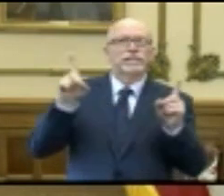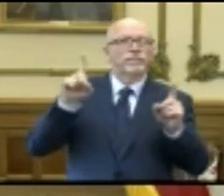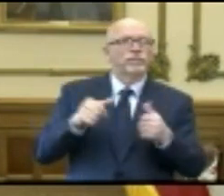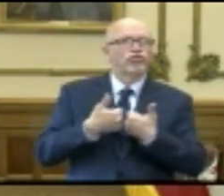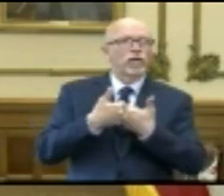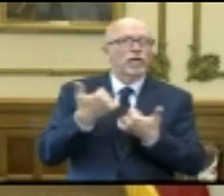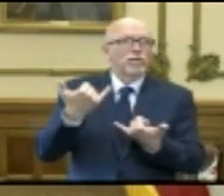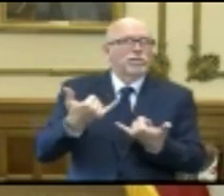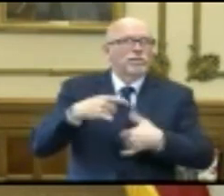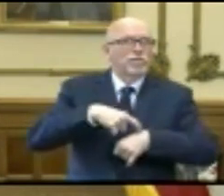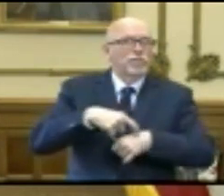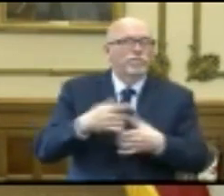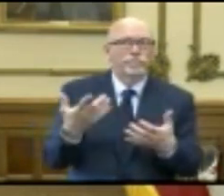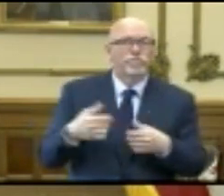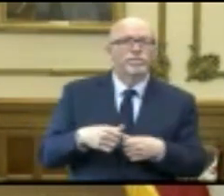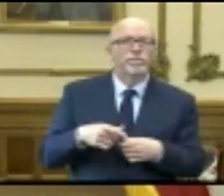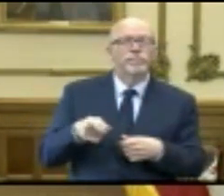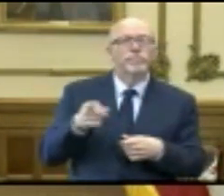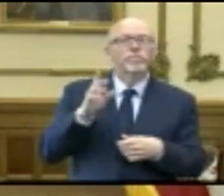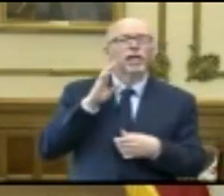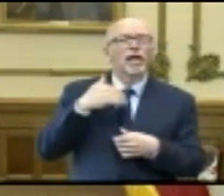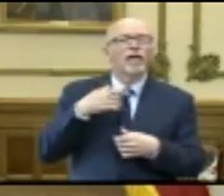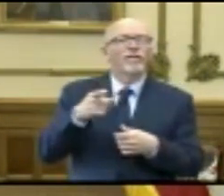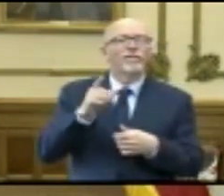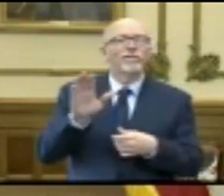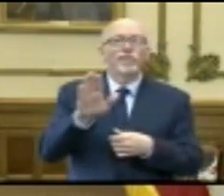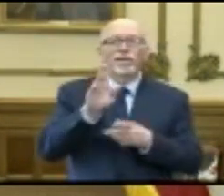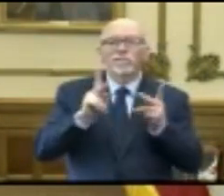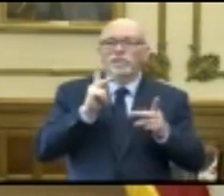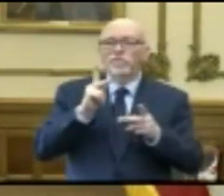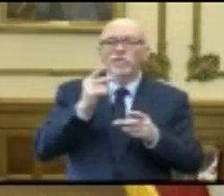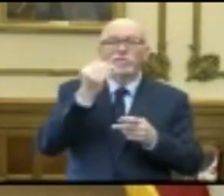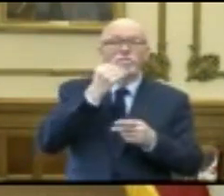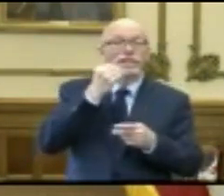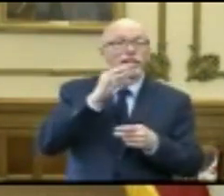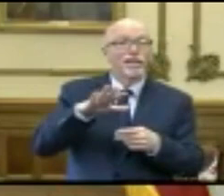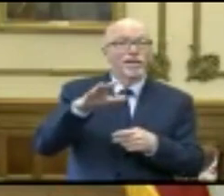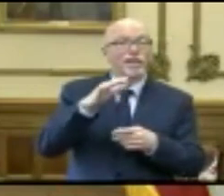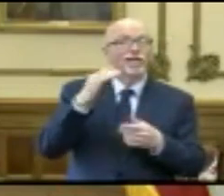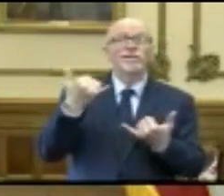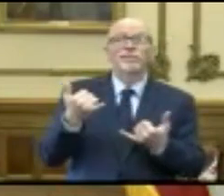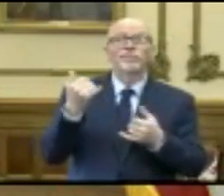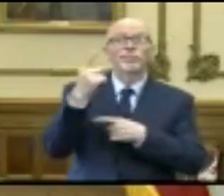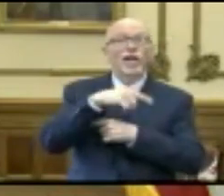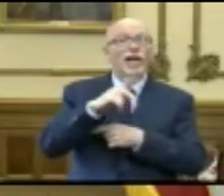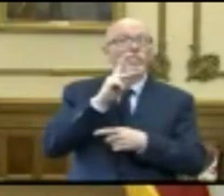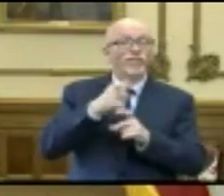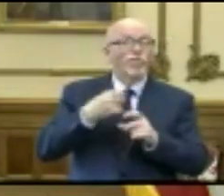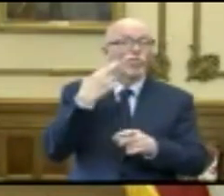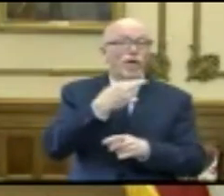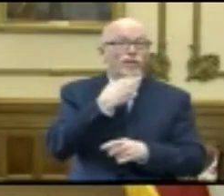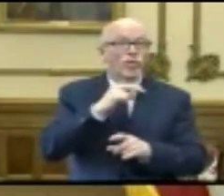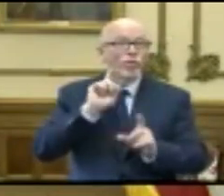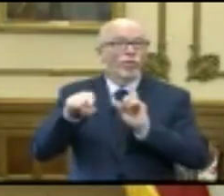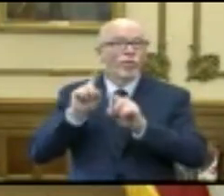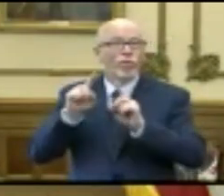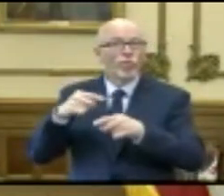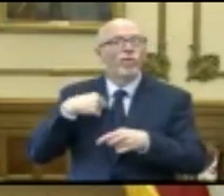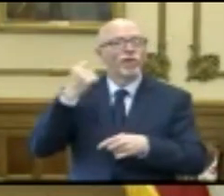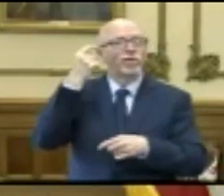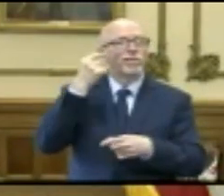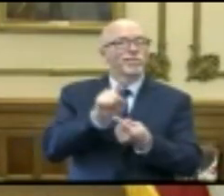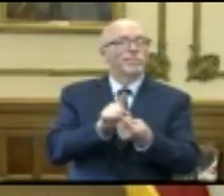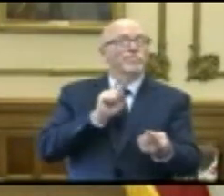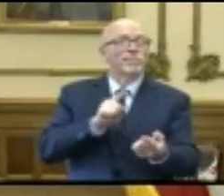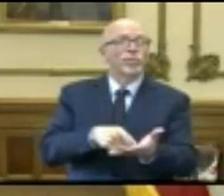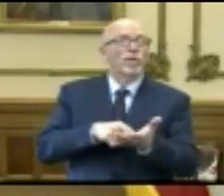now, with over half of people's meals in this country coming from restaurants, we understand that social distancing